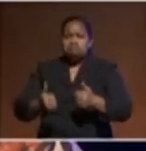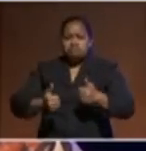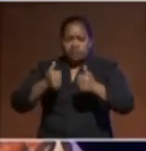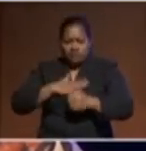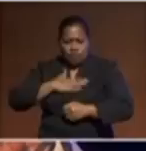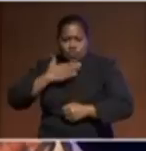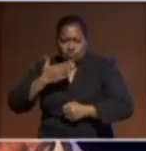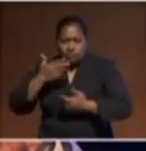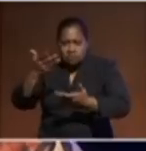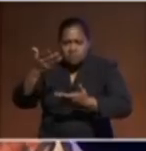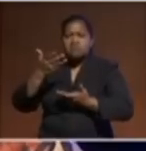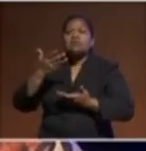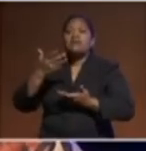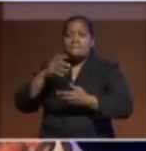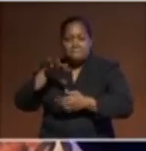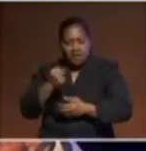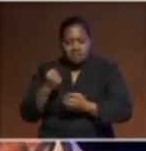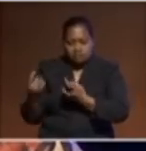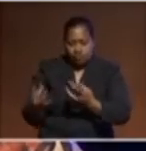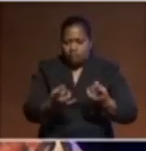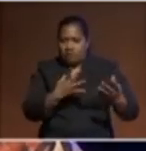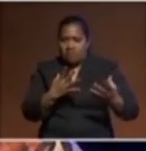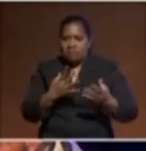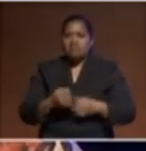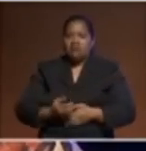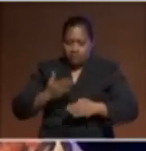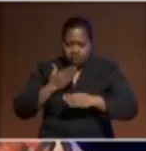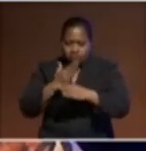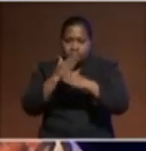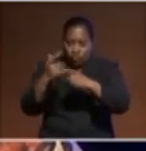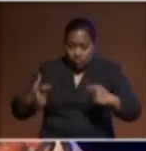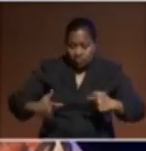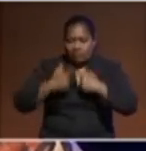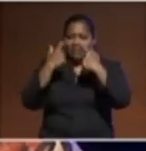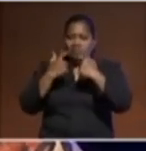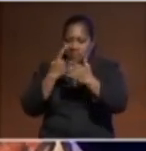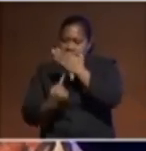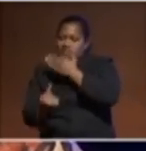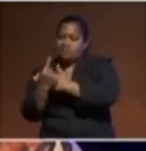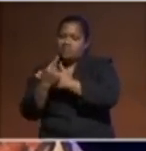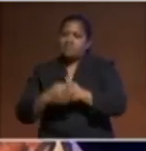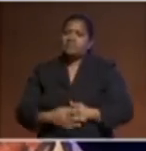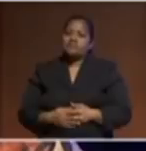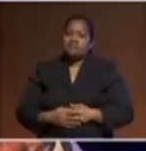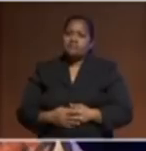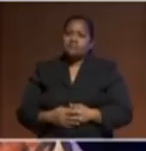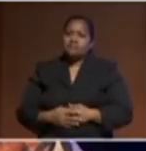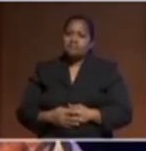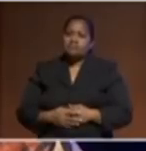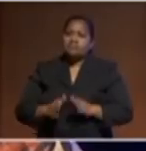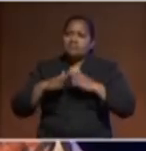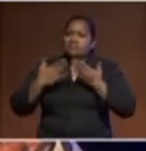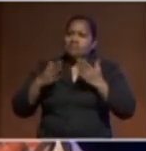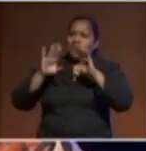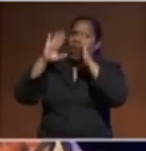also be prepared to engage with the challenges that follow. The global context in which we find ourselves so